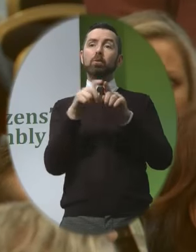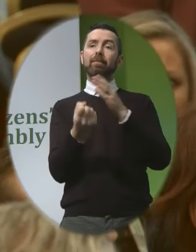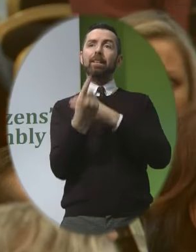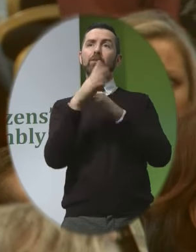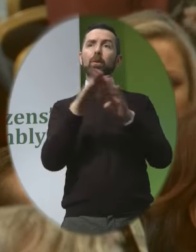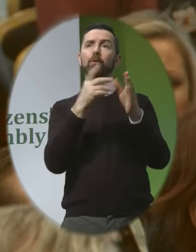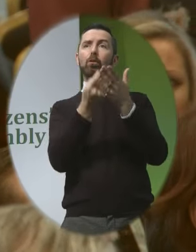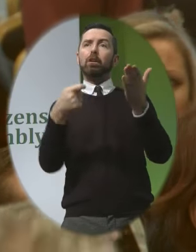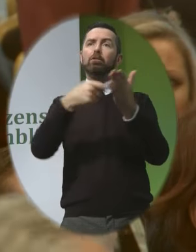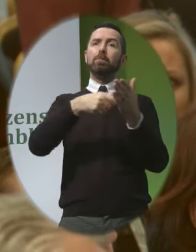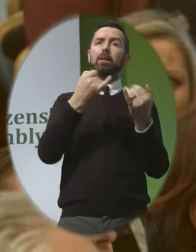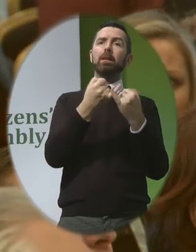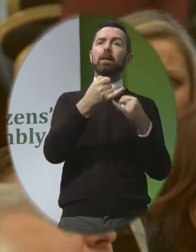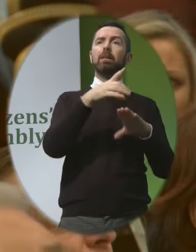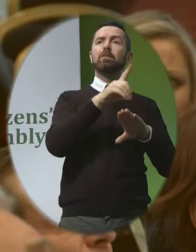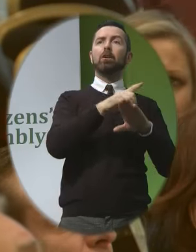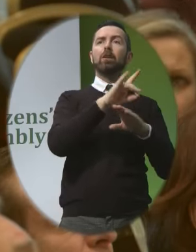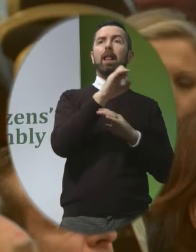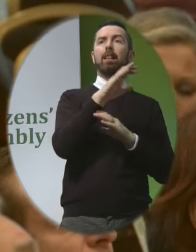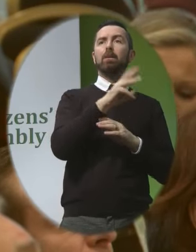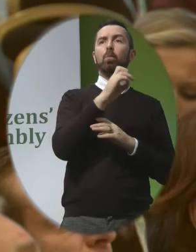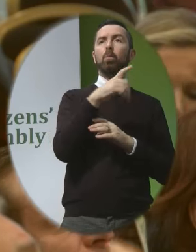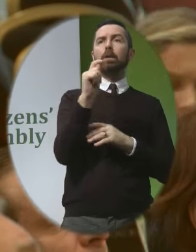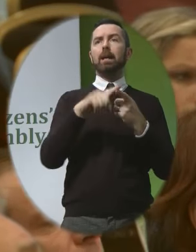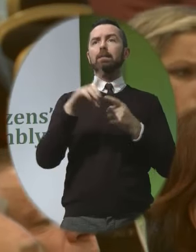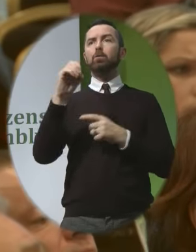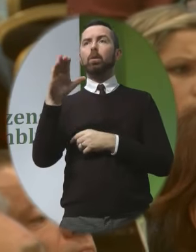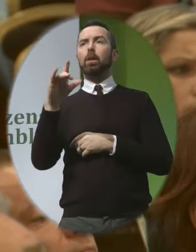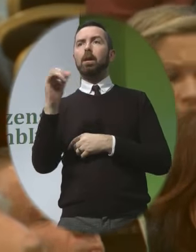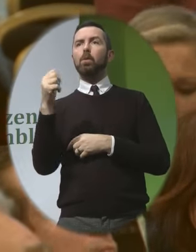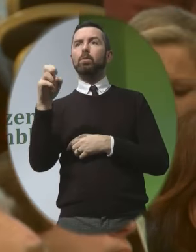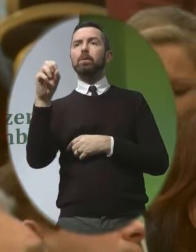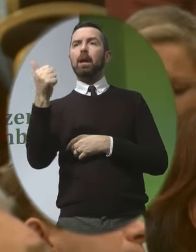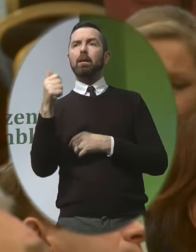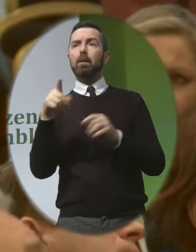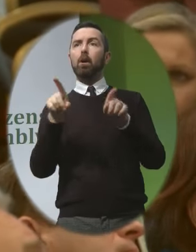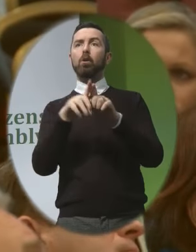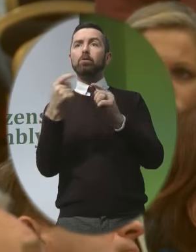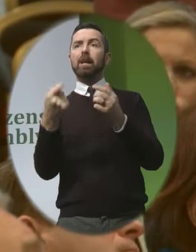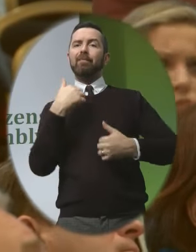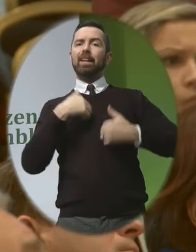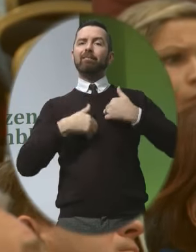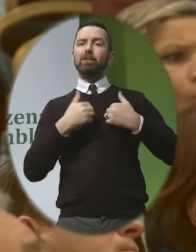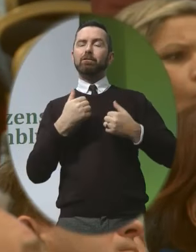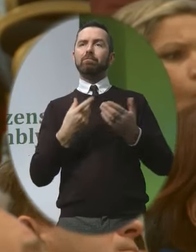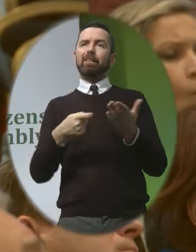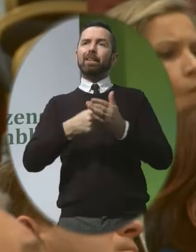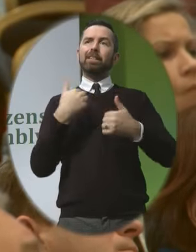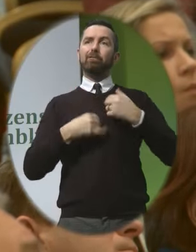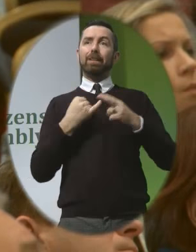previous contributors Dr. Helen Watt and Donald Mahuna Who would also be considered to have Having vested interests in this process